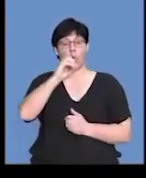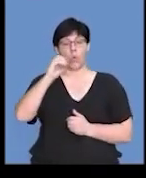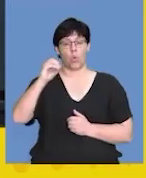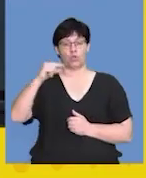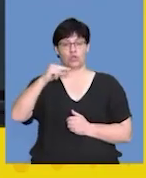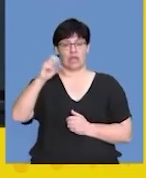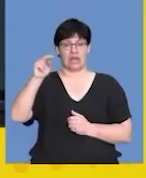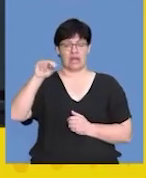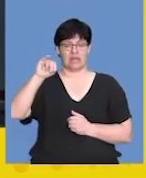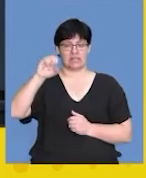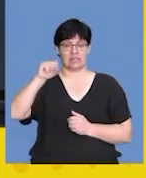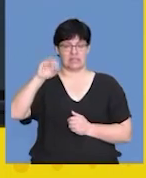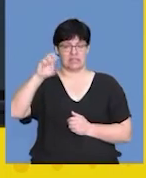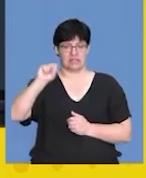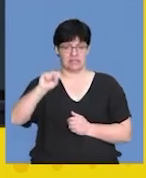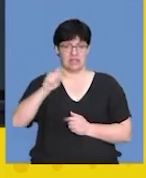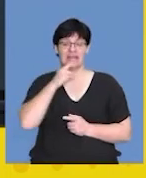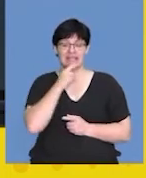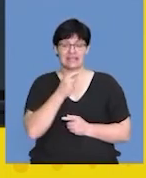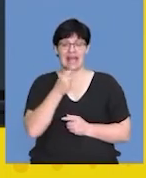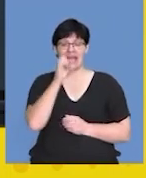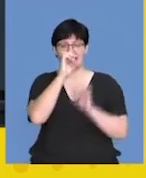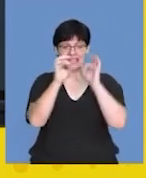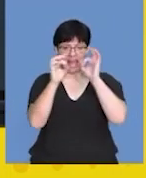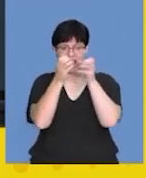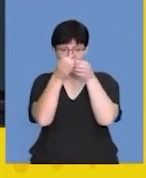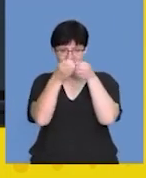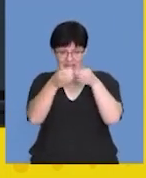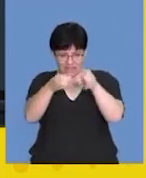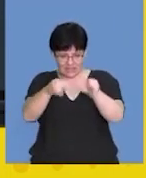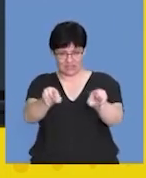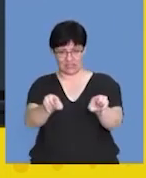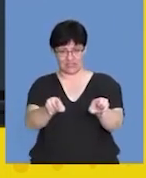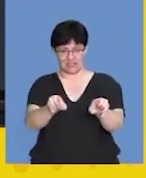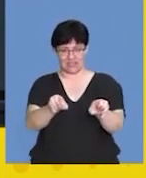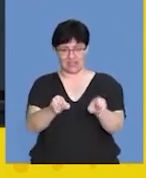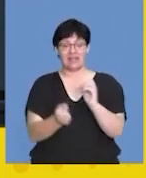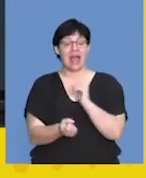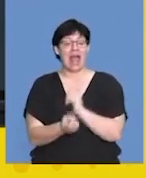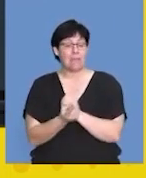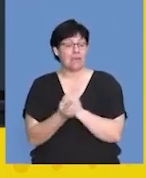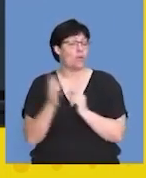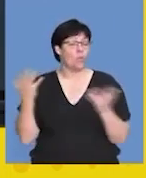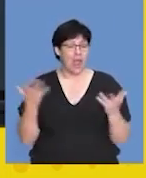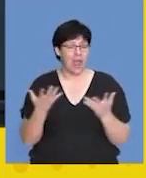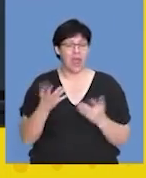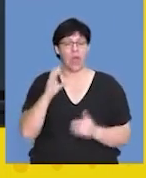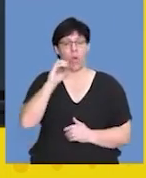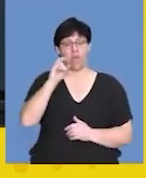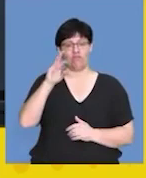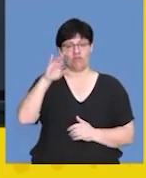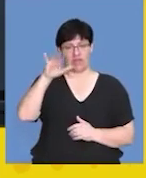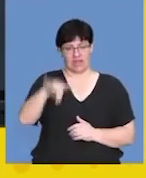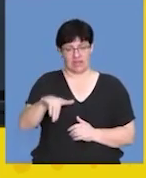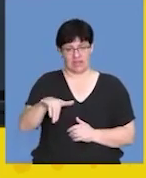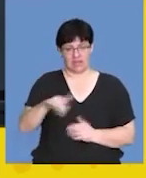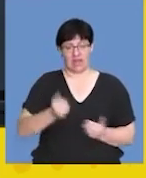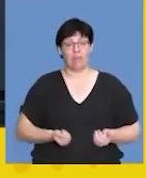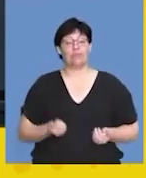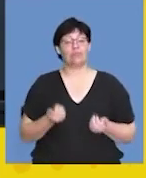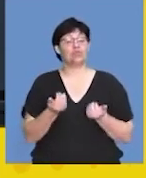And eugenesis is a type of cell division or meiosis, which takes place specifically in the ovaries that produces